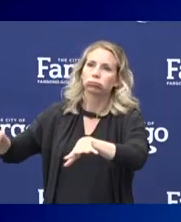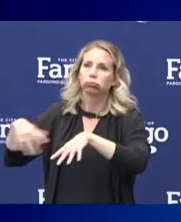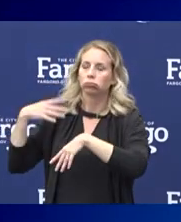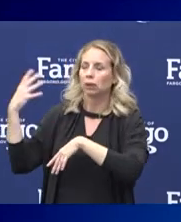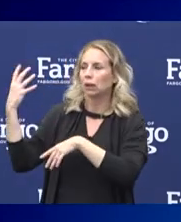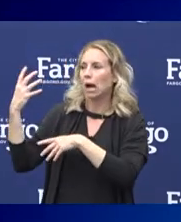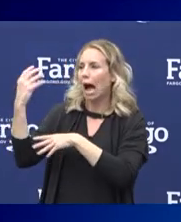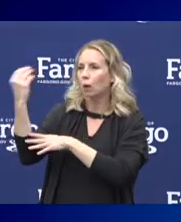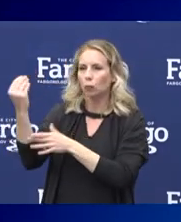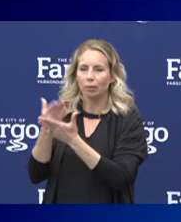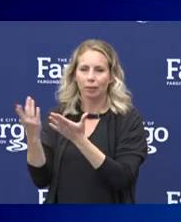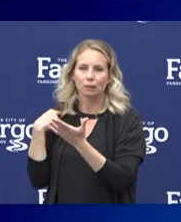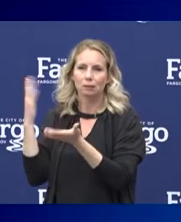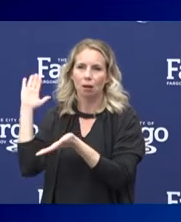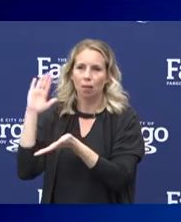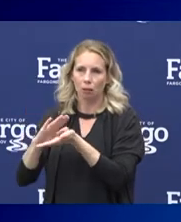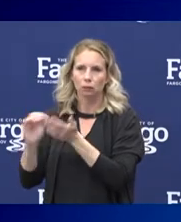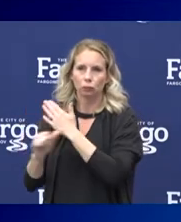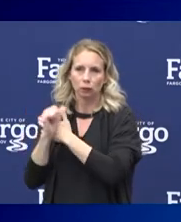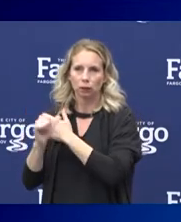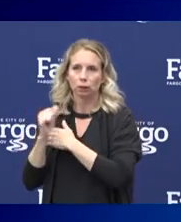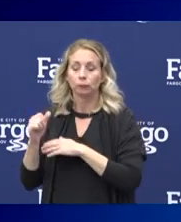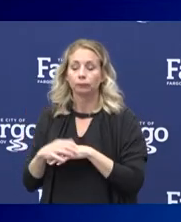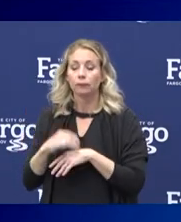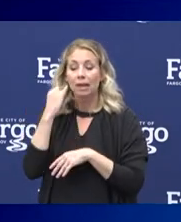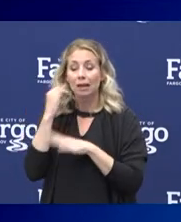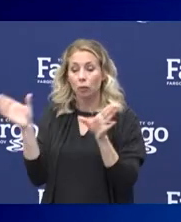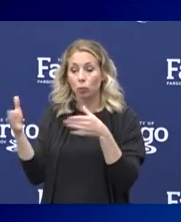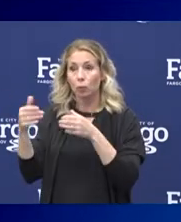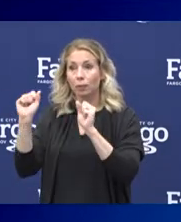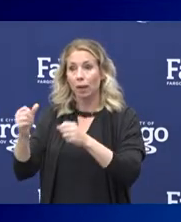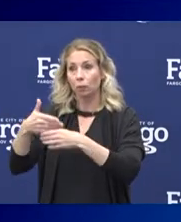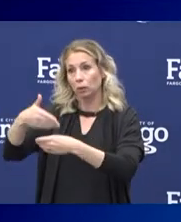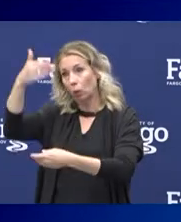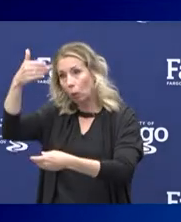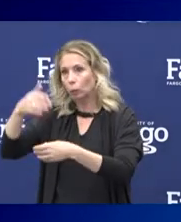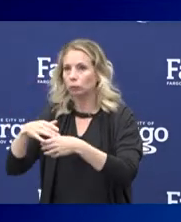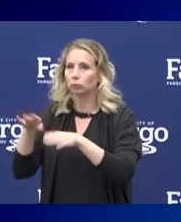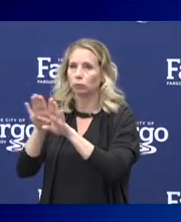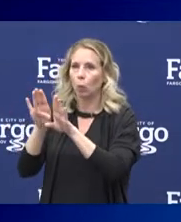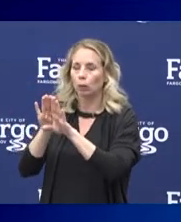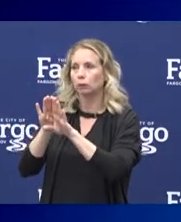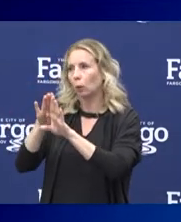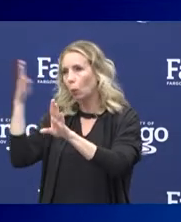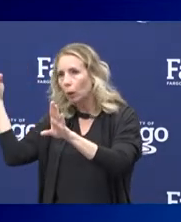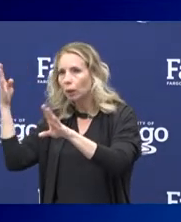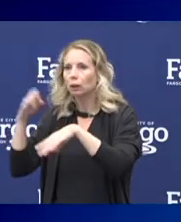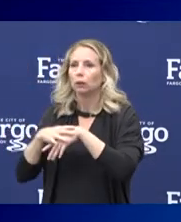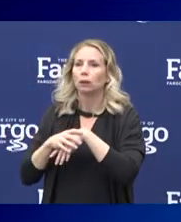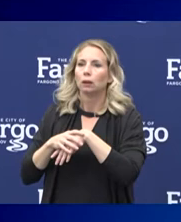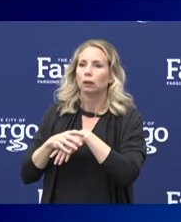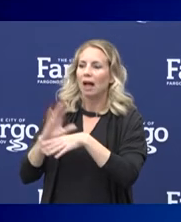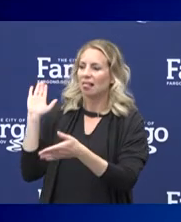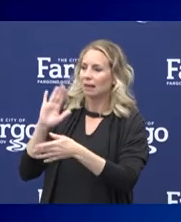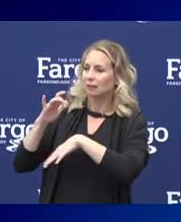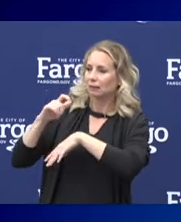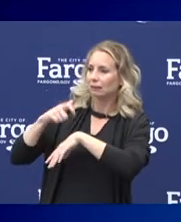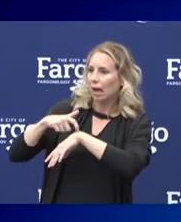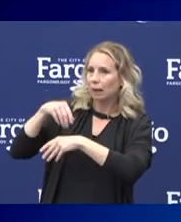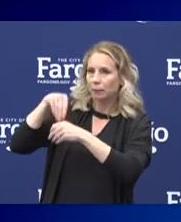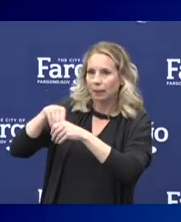And if you can ventilate a room well, that decreases the risk. Shorter amounts of time in a space